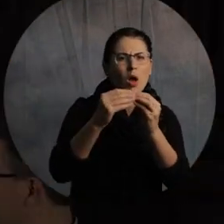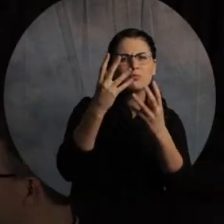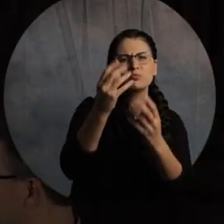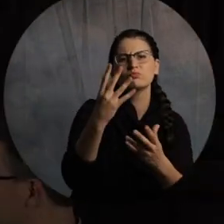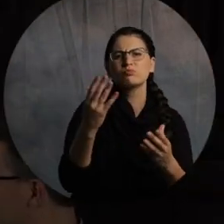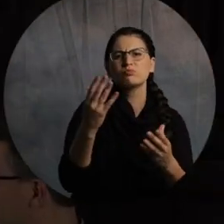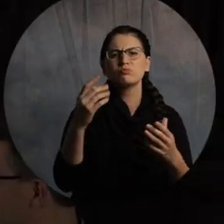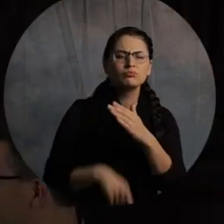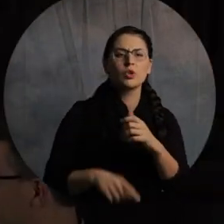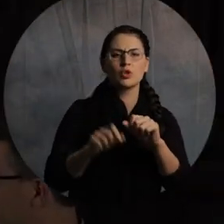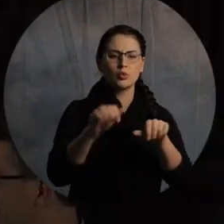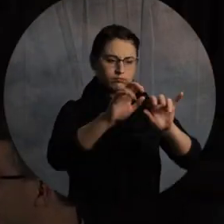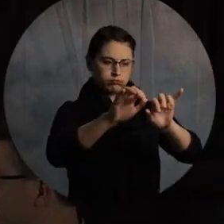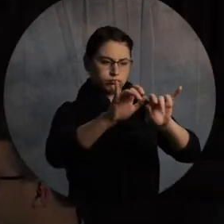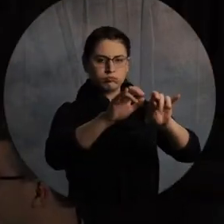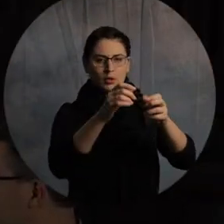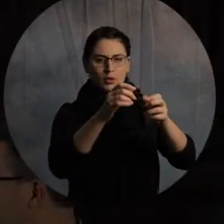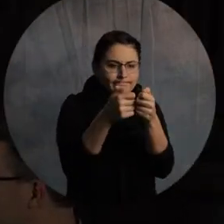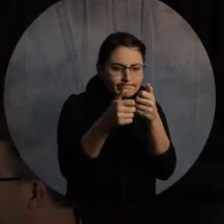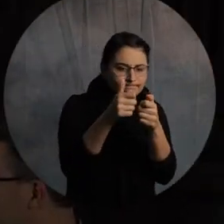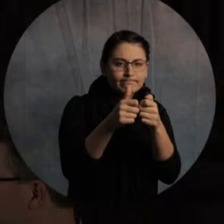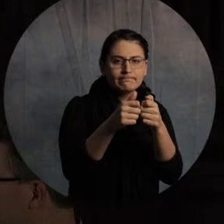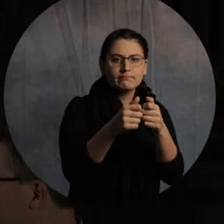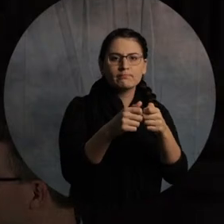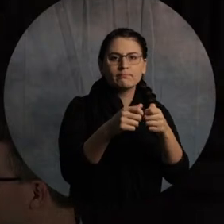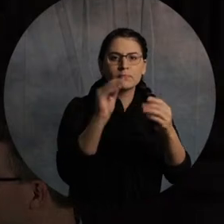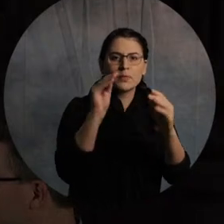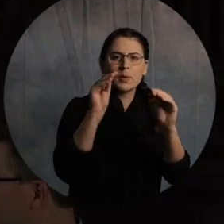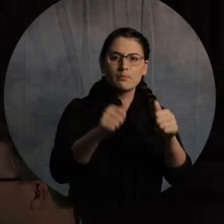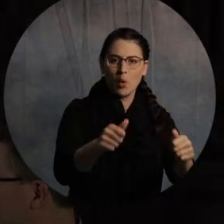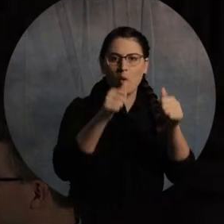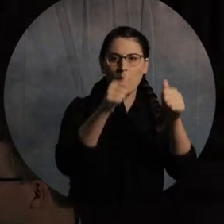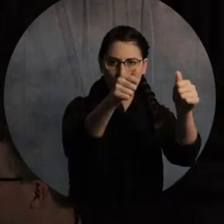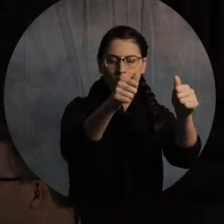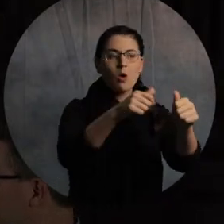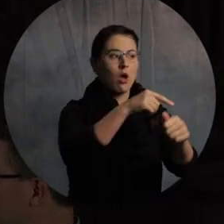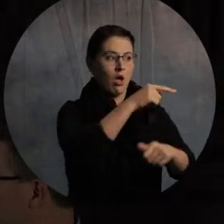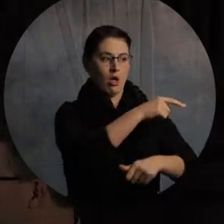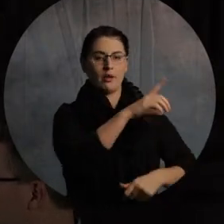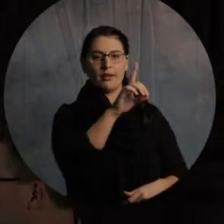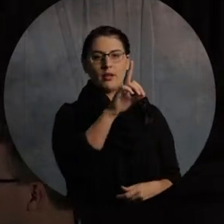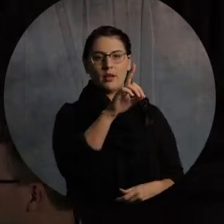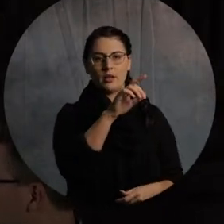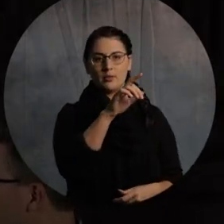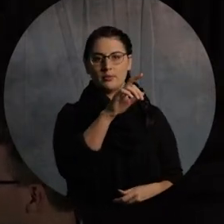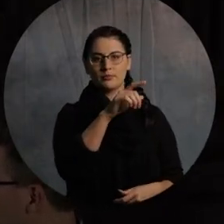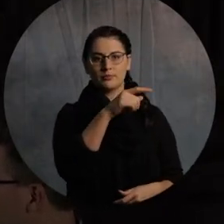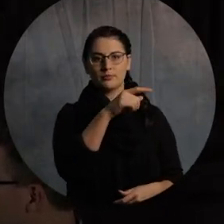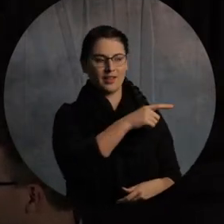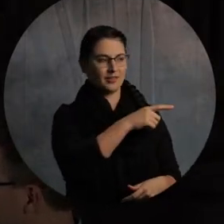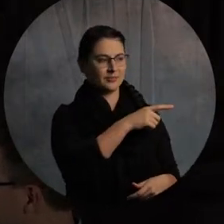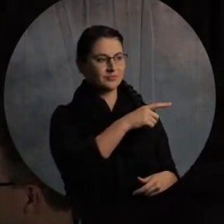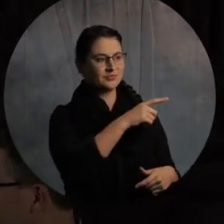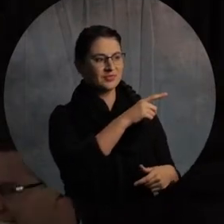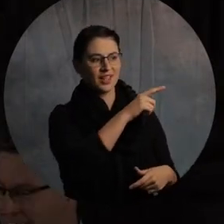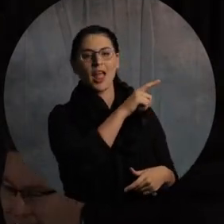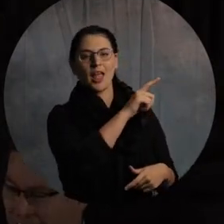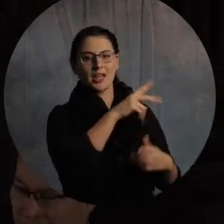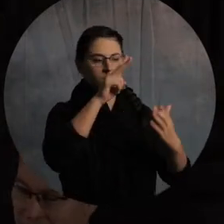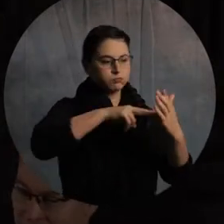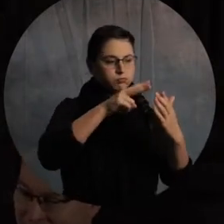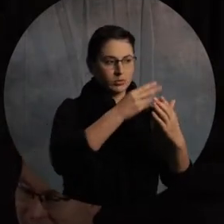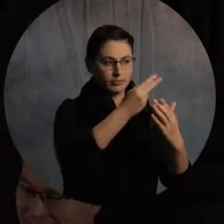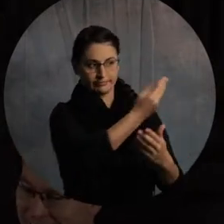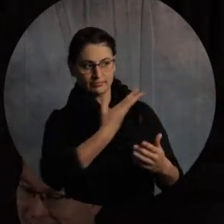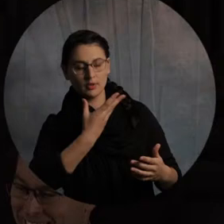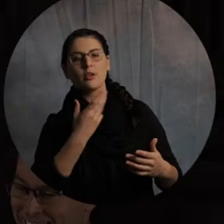is Producer Dan. There's something that sounds better about Producer Dan than Producer Drew. Well, you can just call me co-host. don't Co-host Drew. There we So